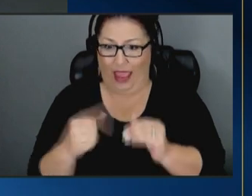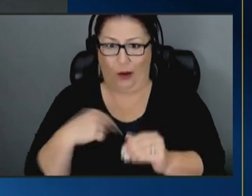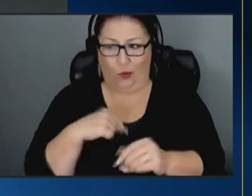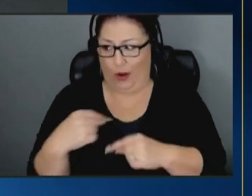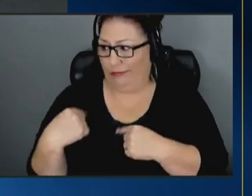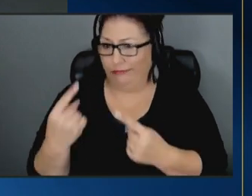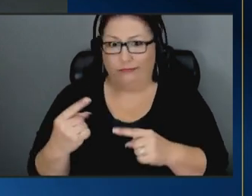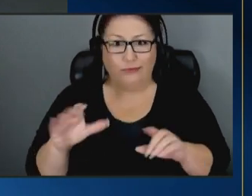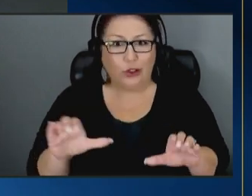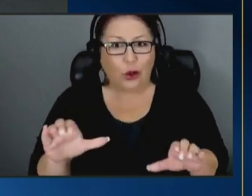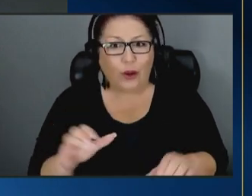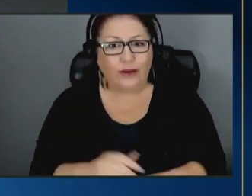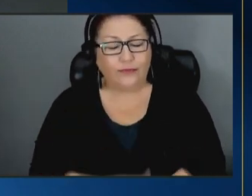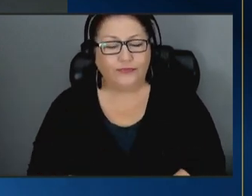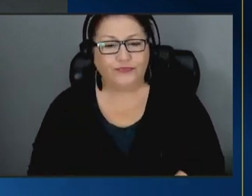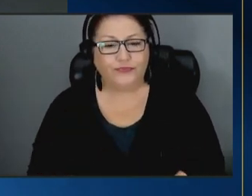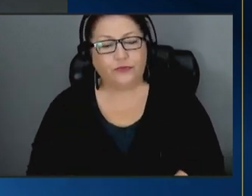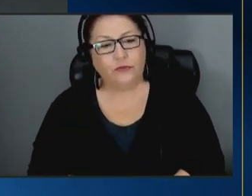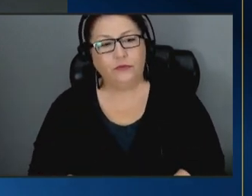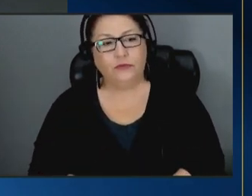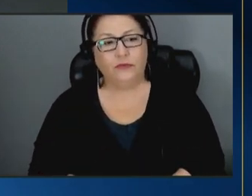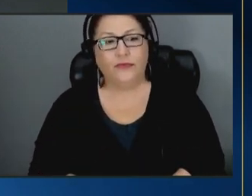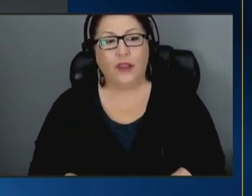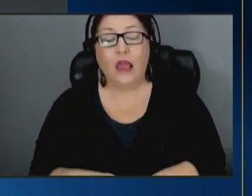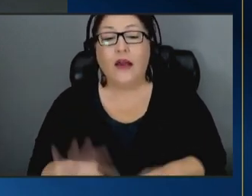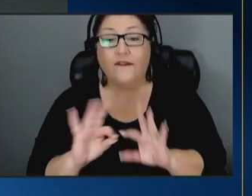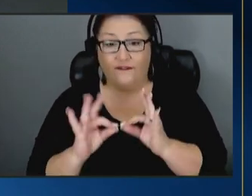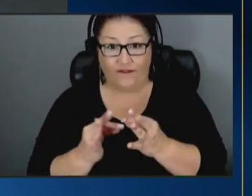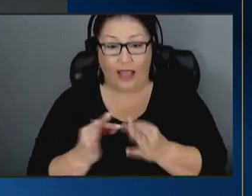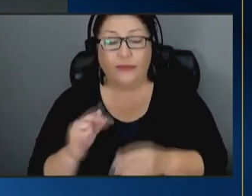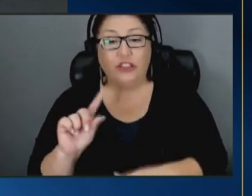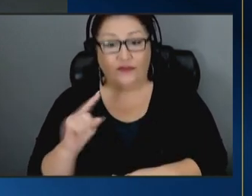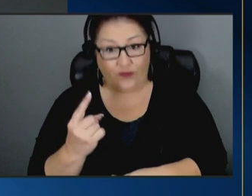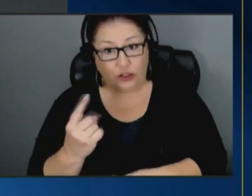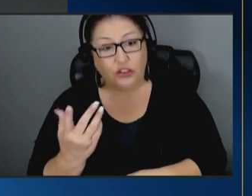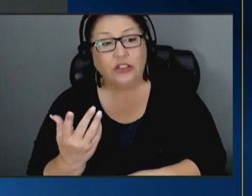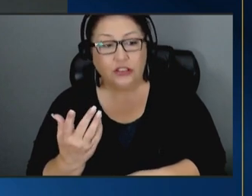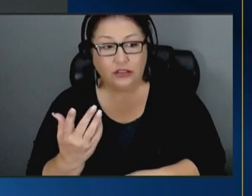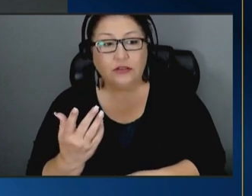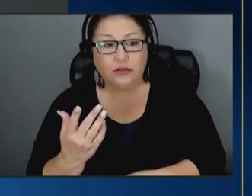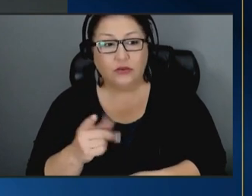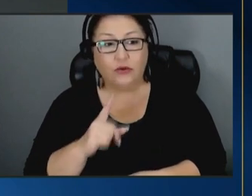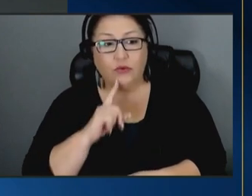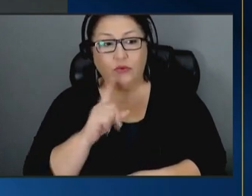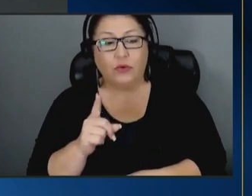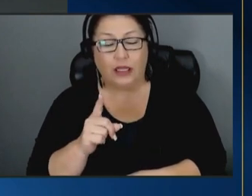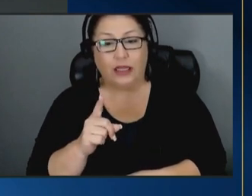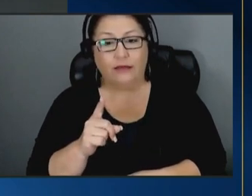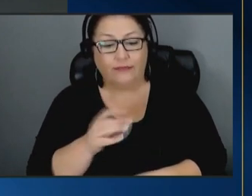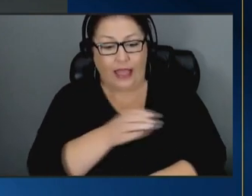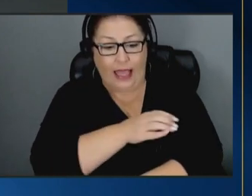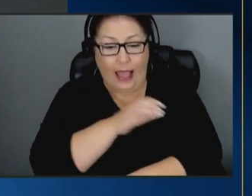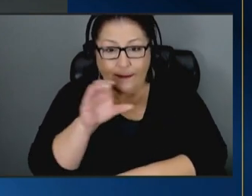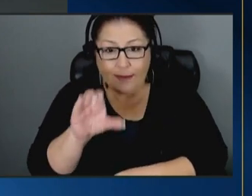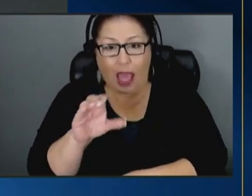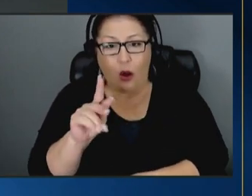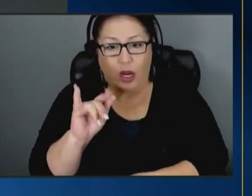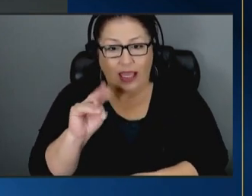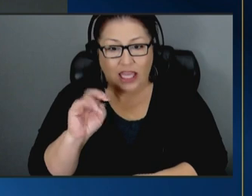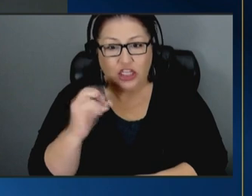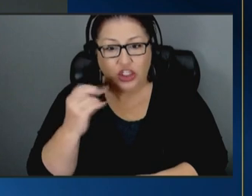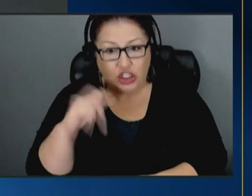and families first basically did more to empower kinship caregivers